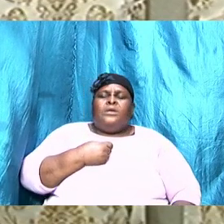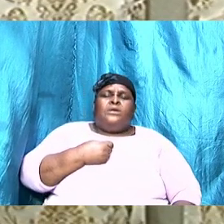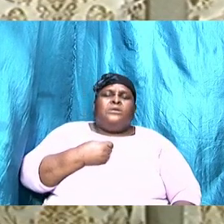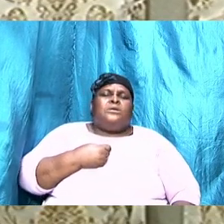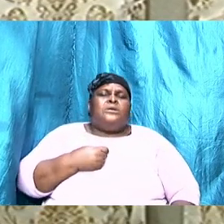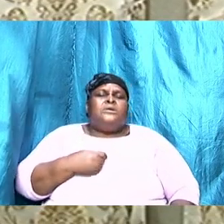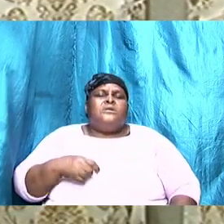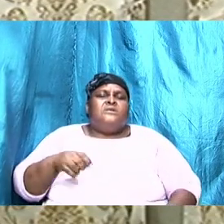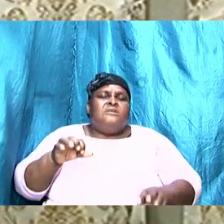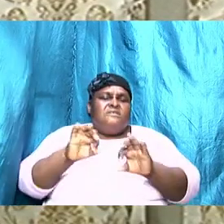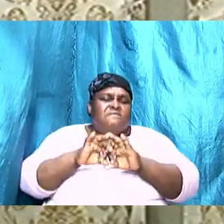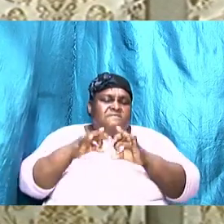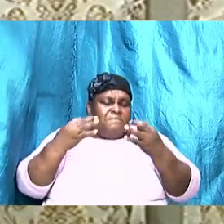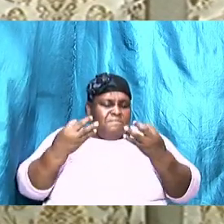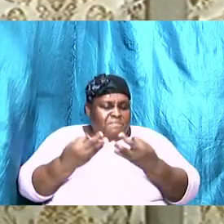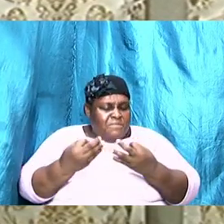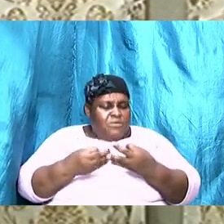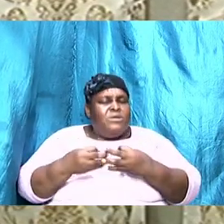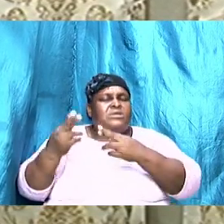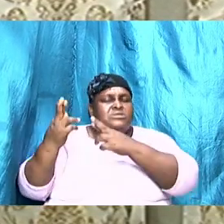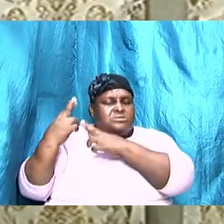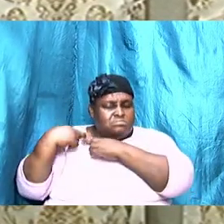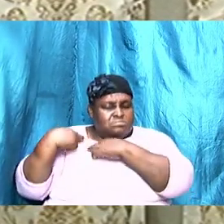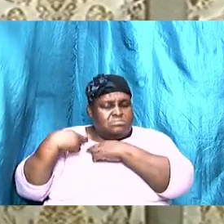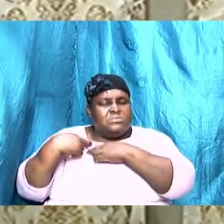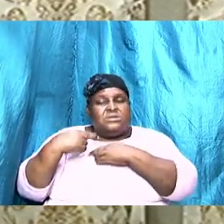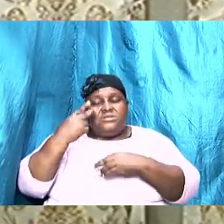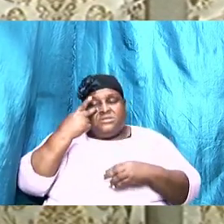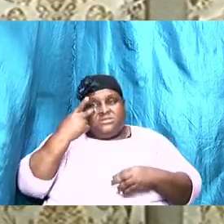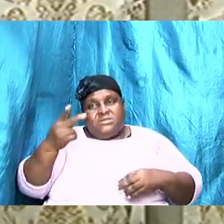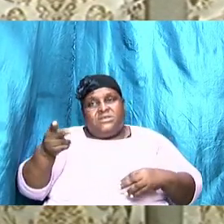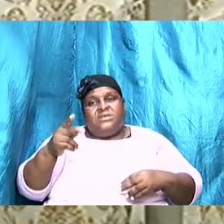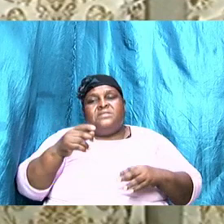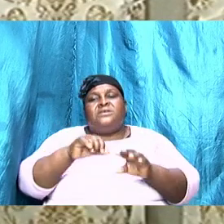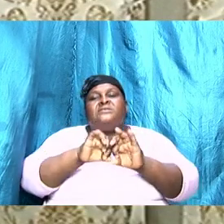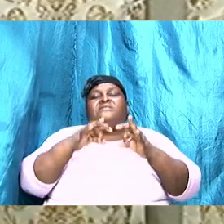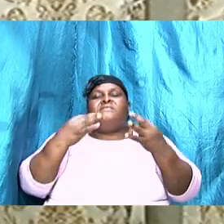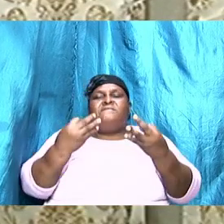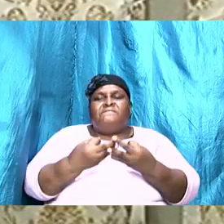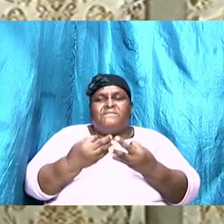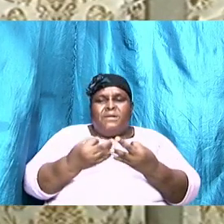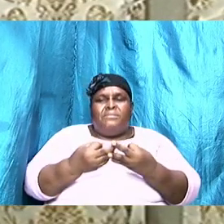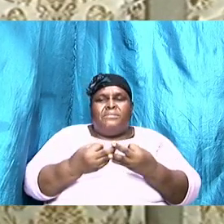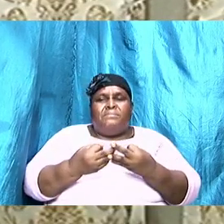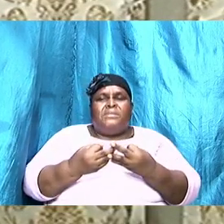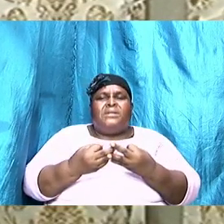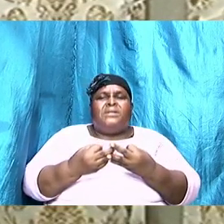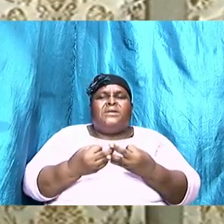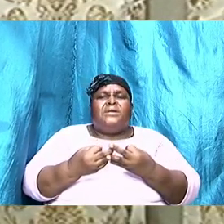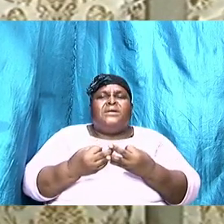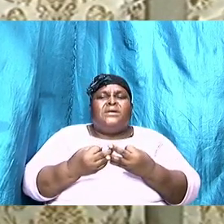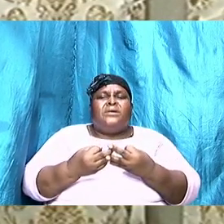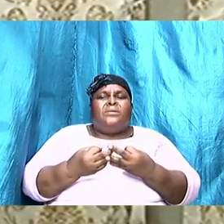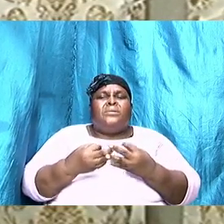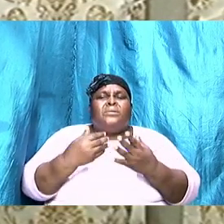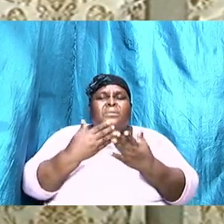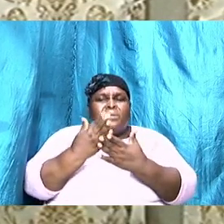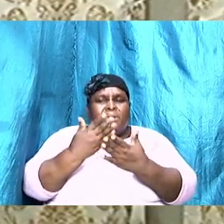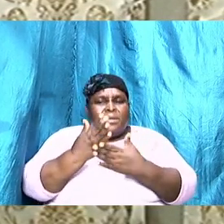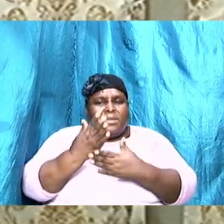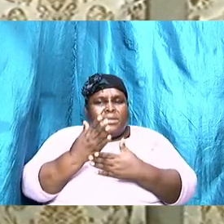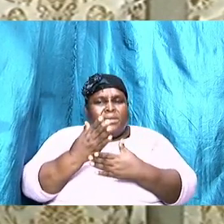see that our families thrive and strive yes and we become